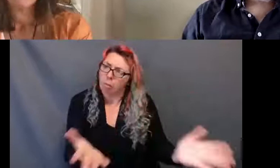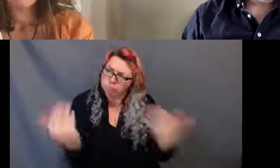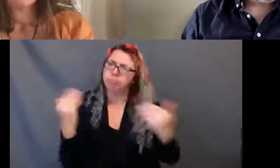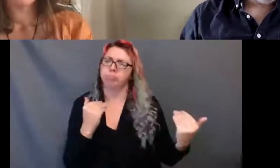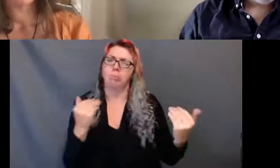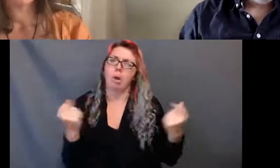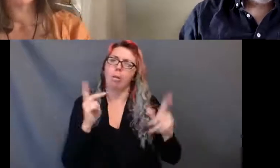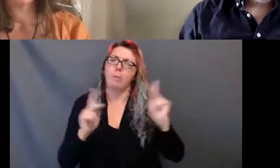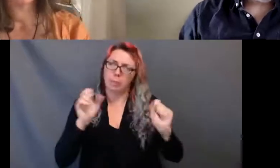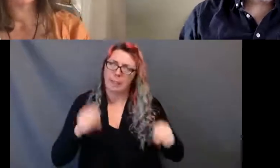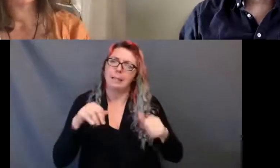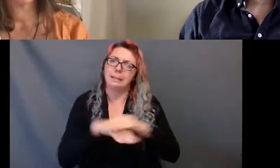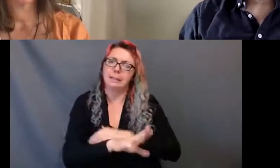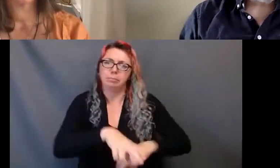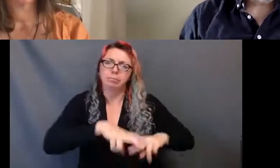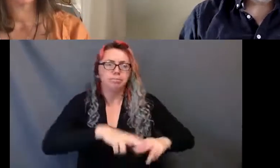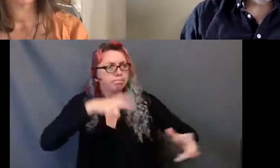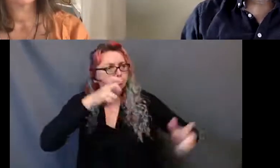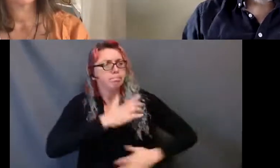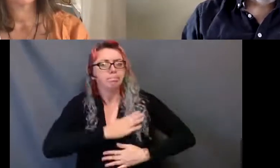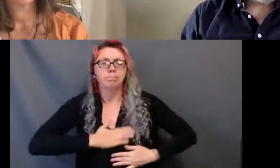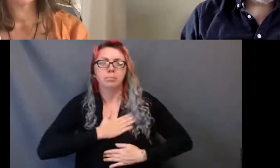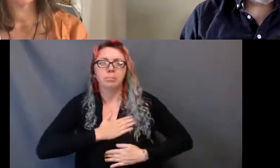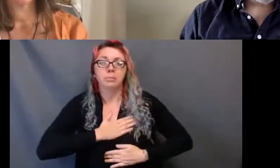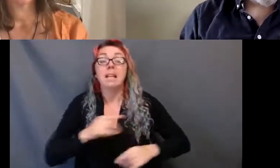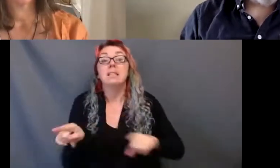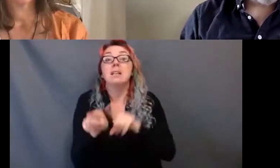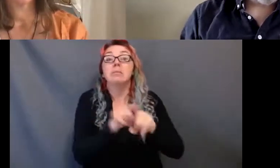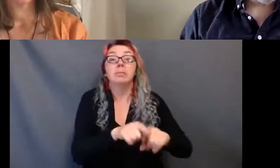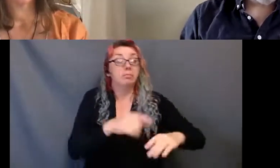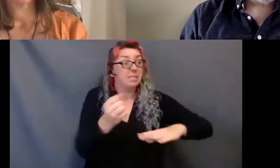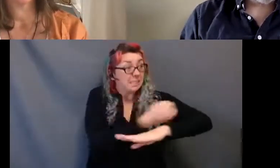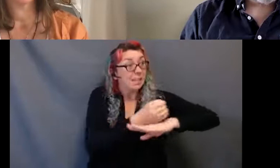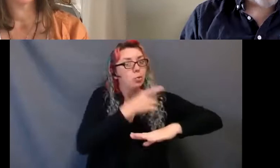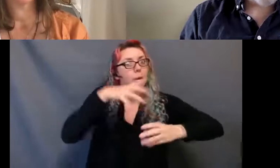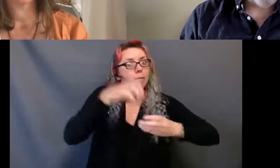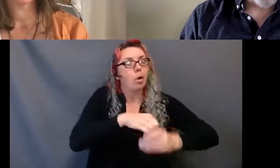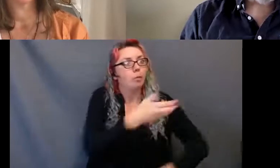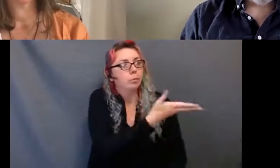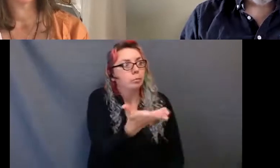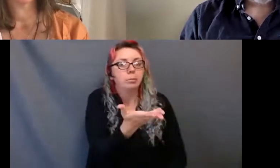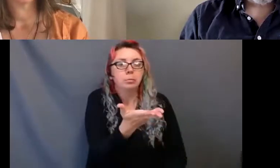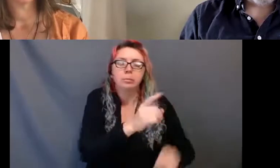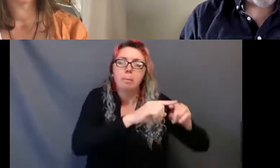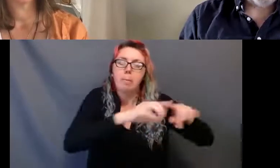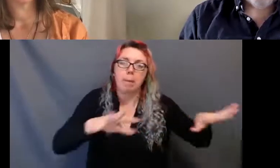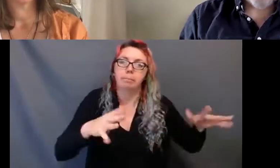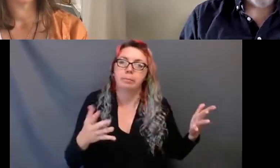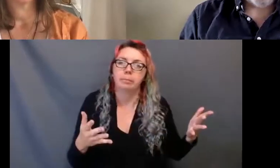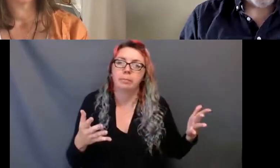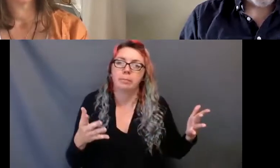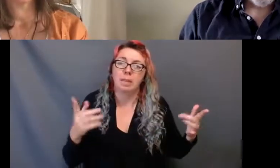the institutions. We need to break down the barriers that have been so carefully constructed to reflect a white world to a